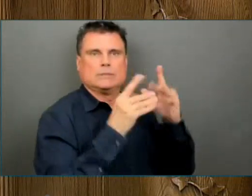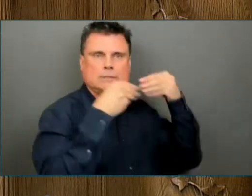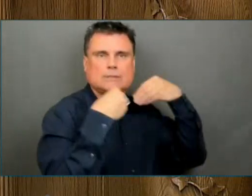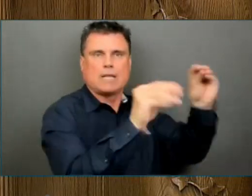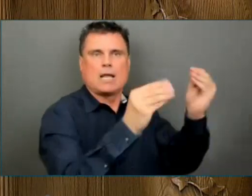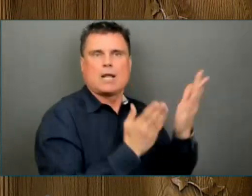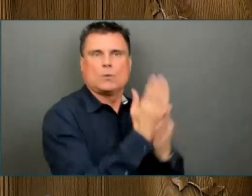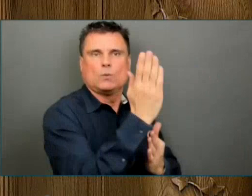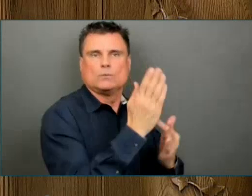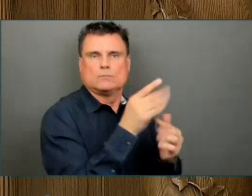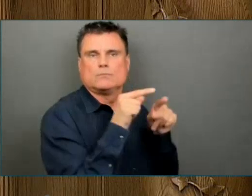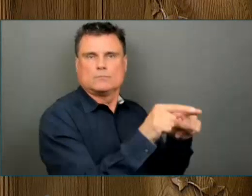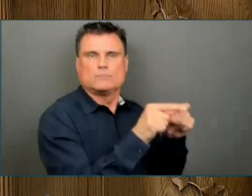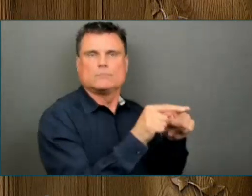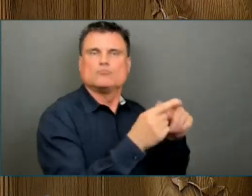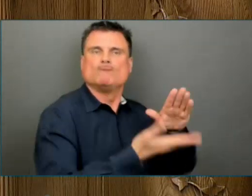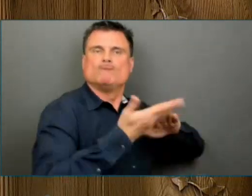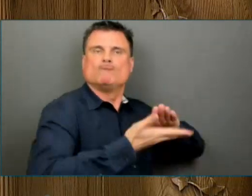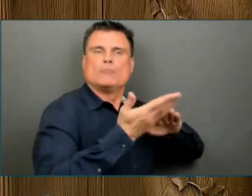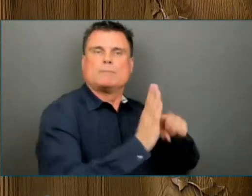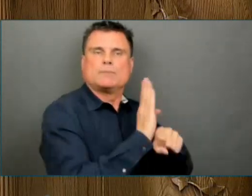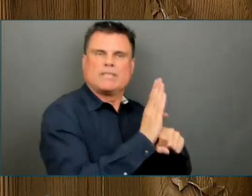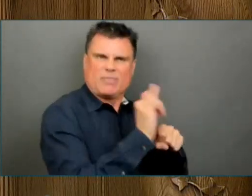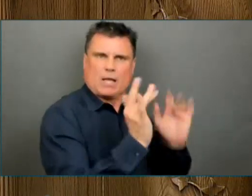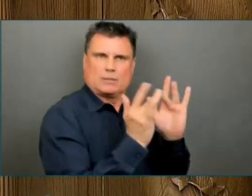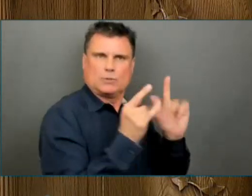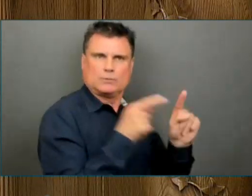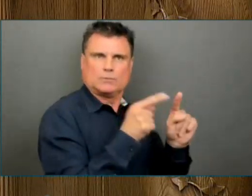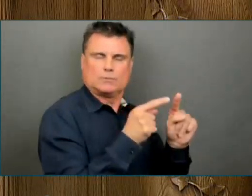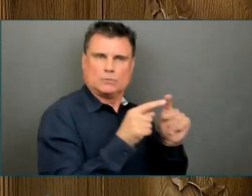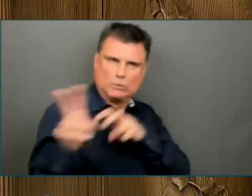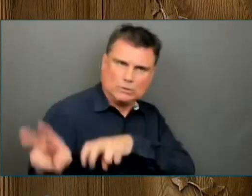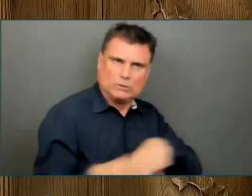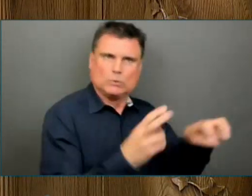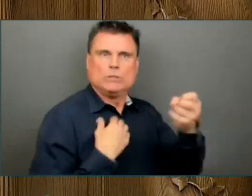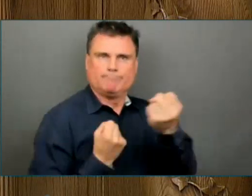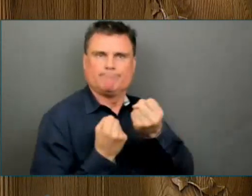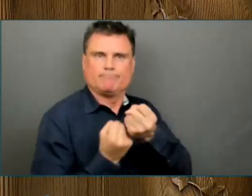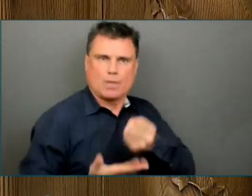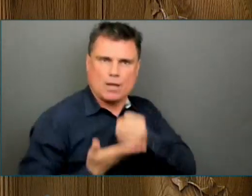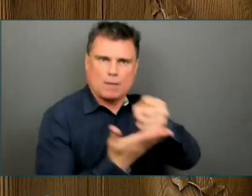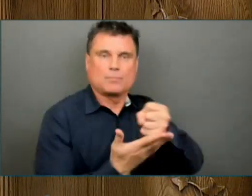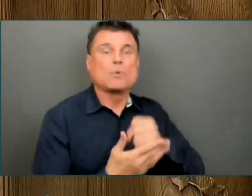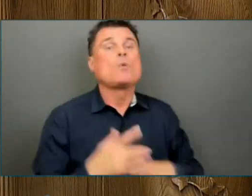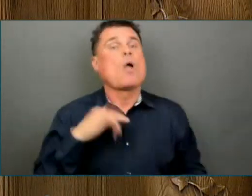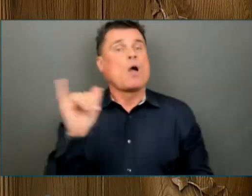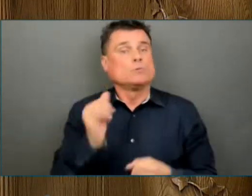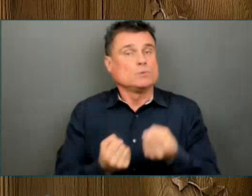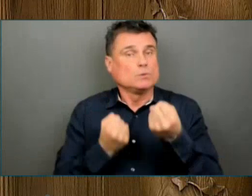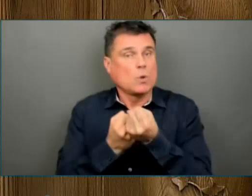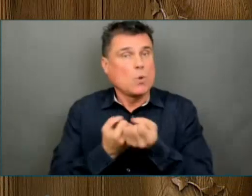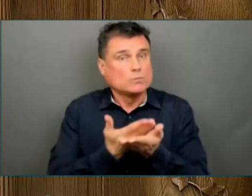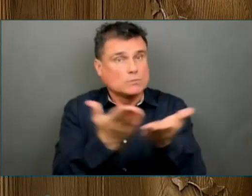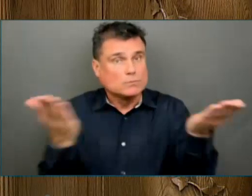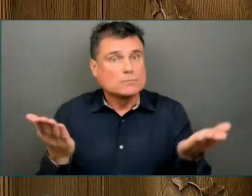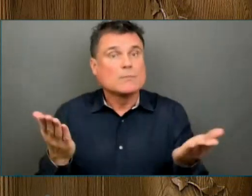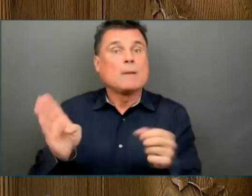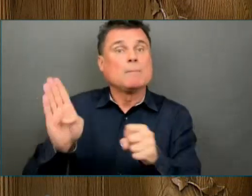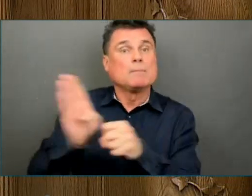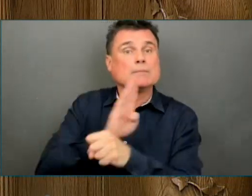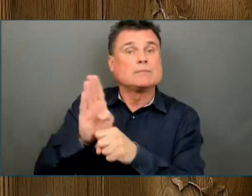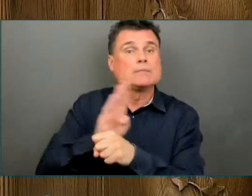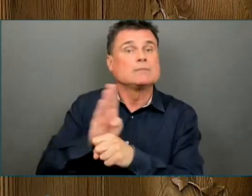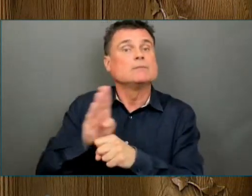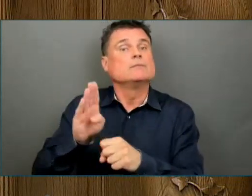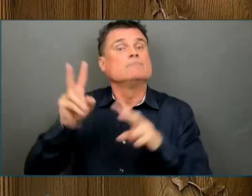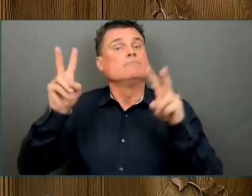safely. There is an old saying that necessity is the mother of invention. Some course services were maintained